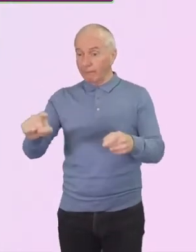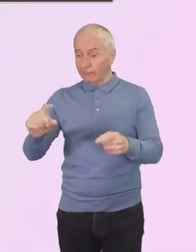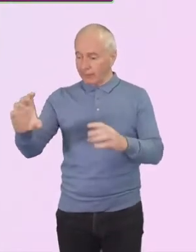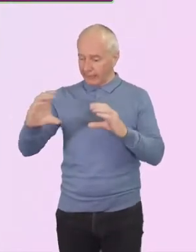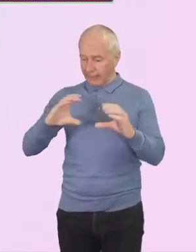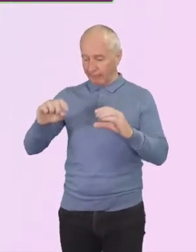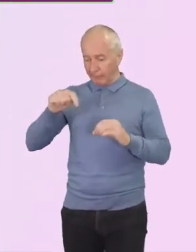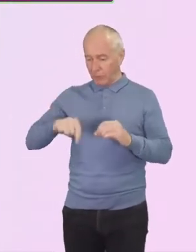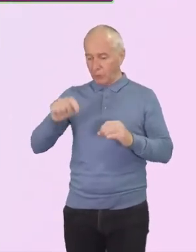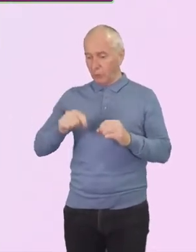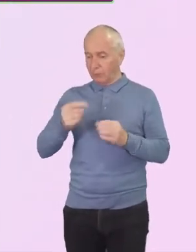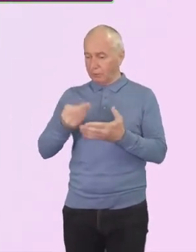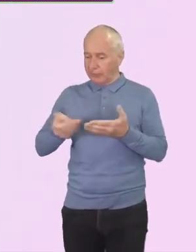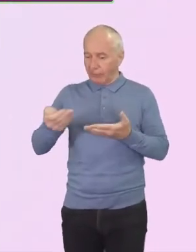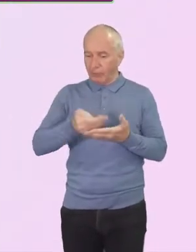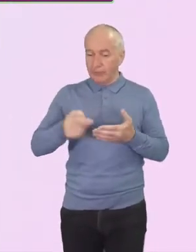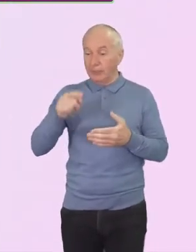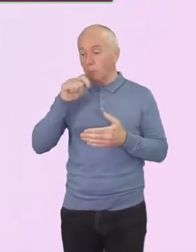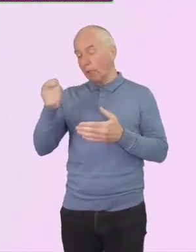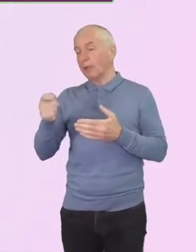inheritance tax rate.